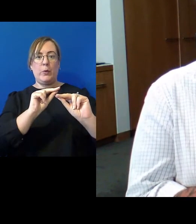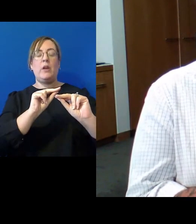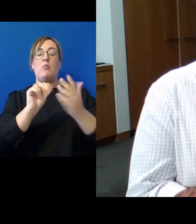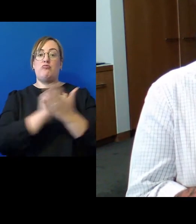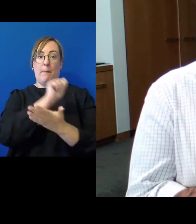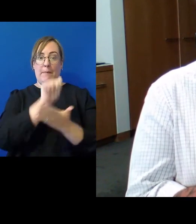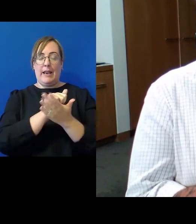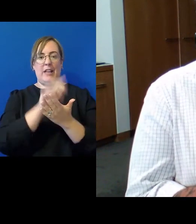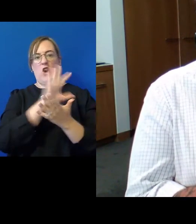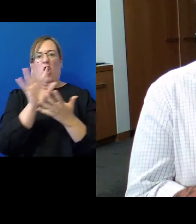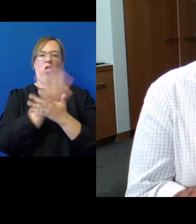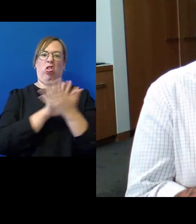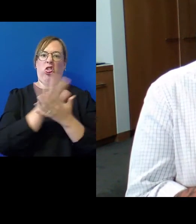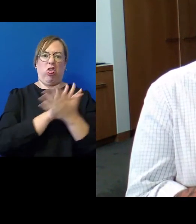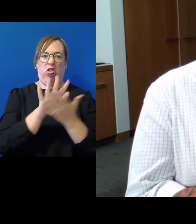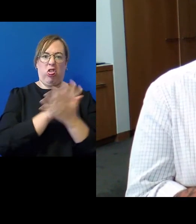badly